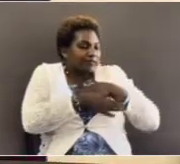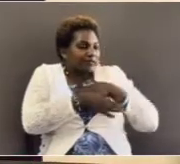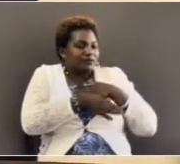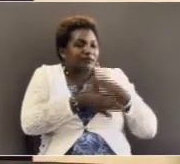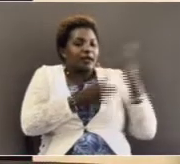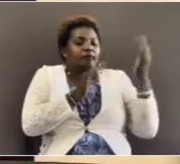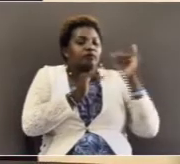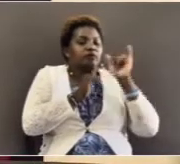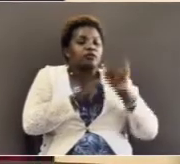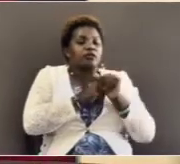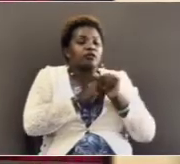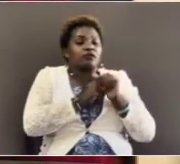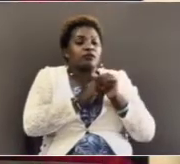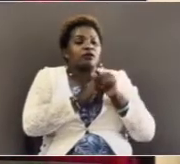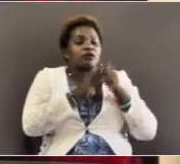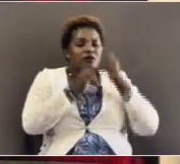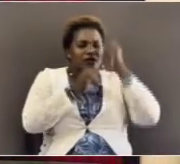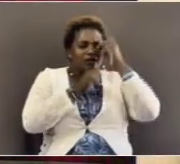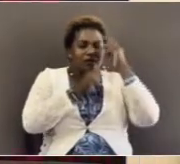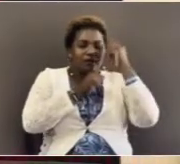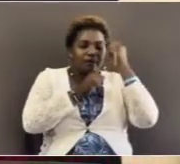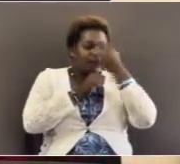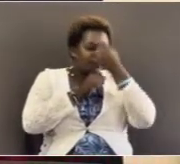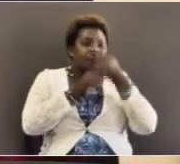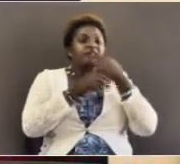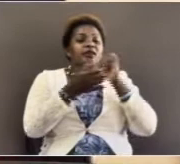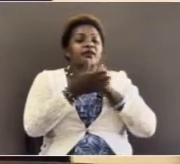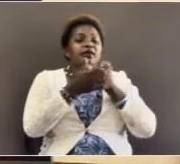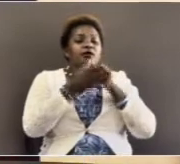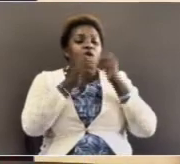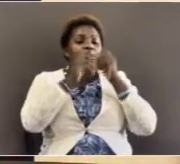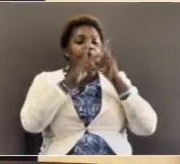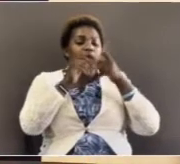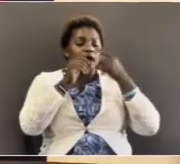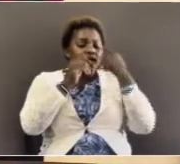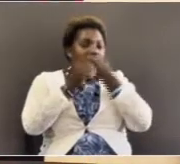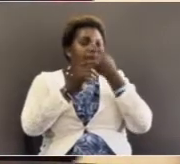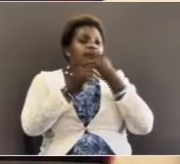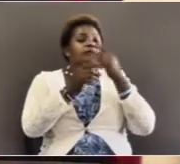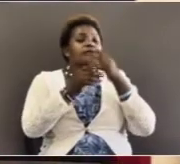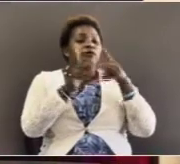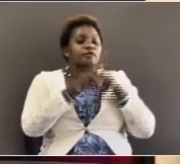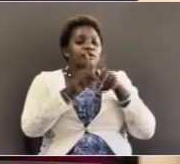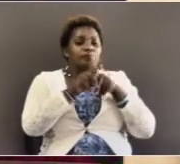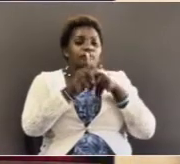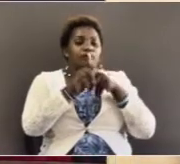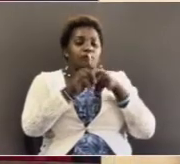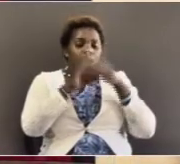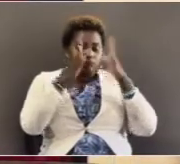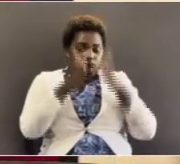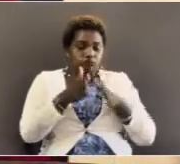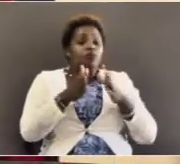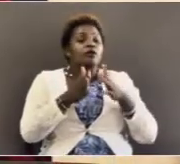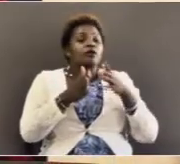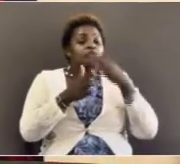stay so that he could open our mind. He could open our eyes. He could open our hearts